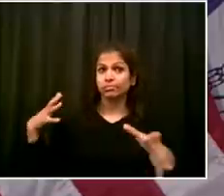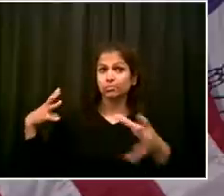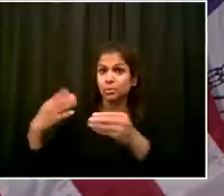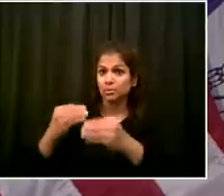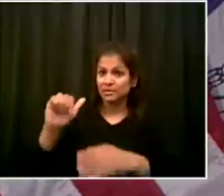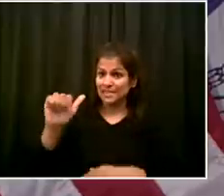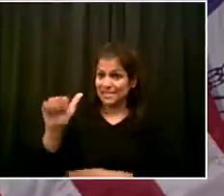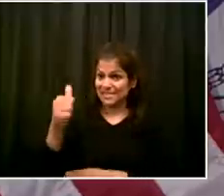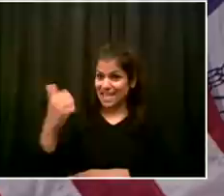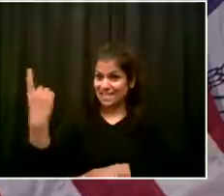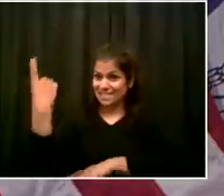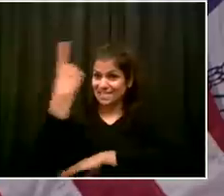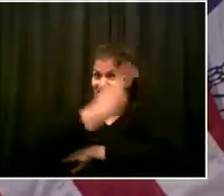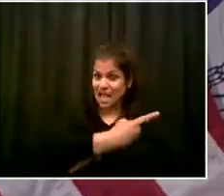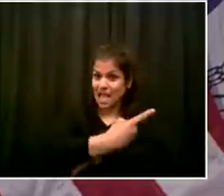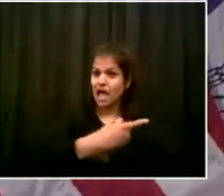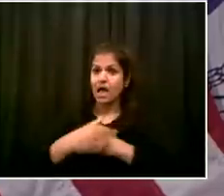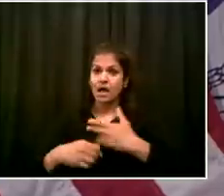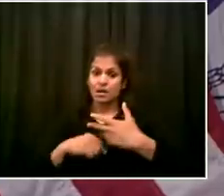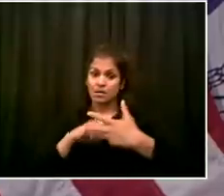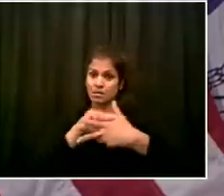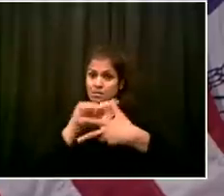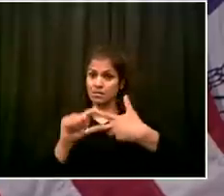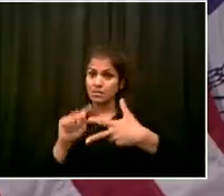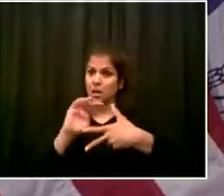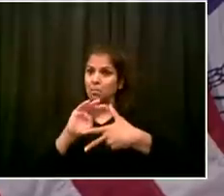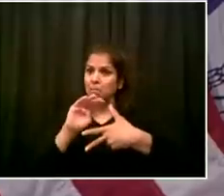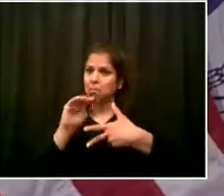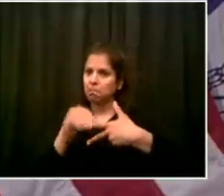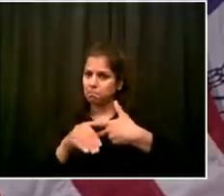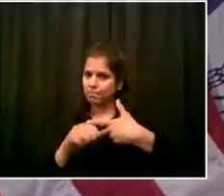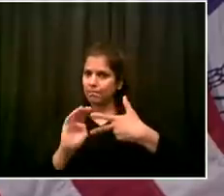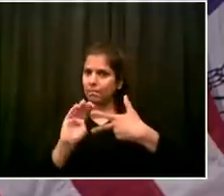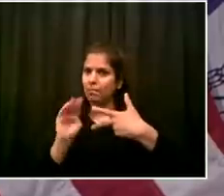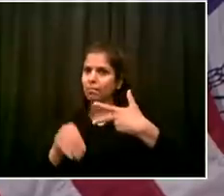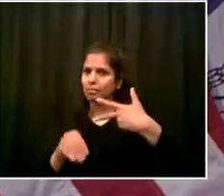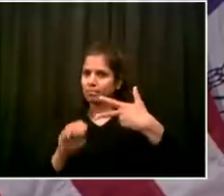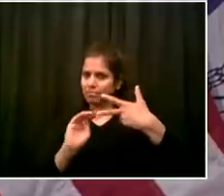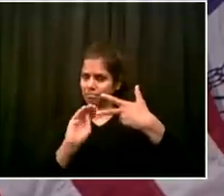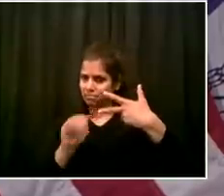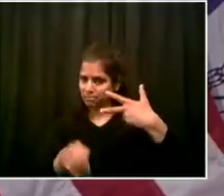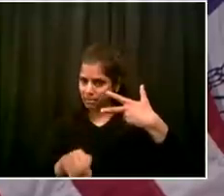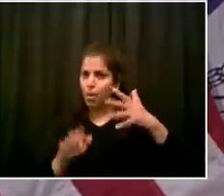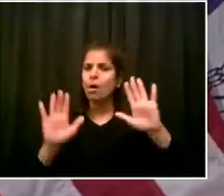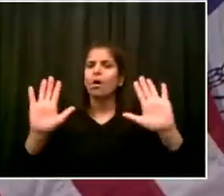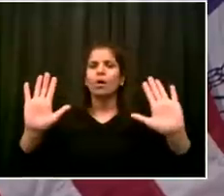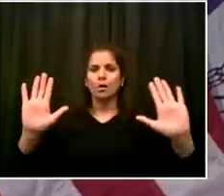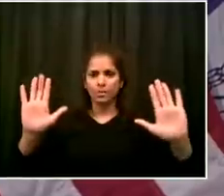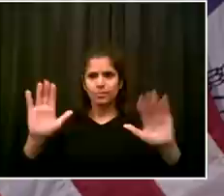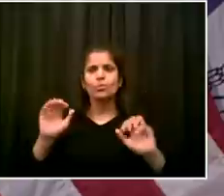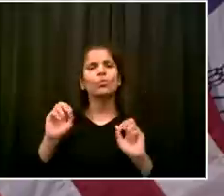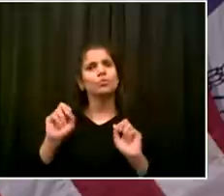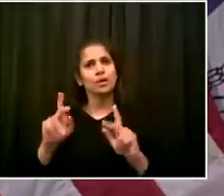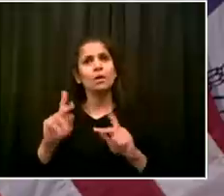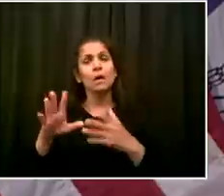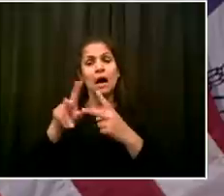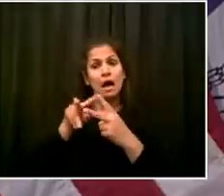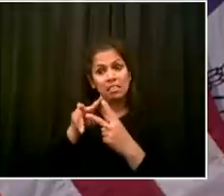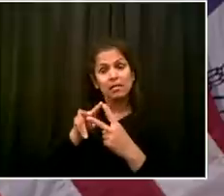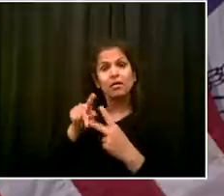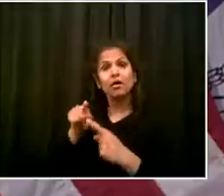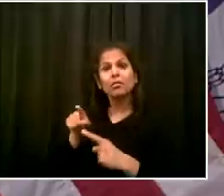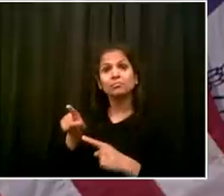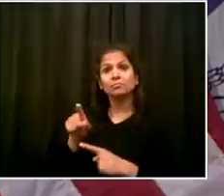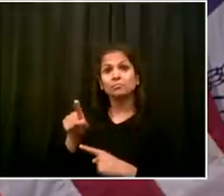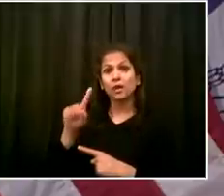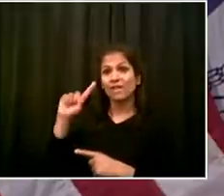week of June or the second week of June that we could move into phase one, the state's phase one, possibly with some modifications